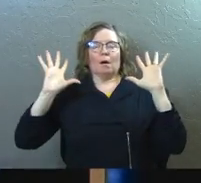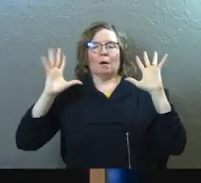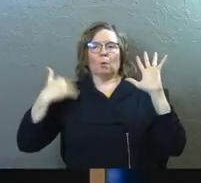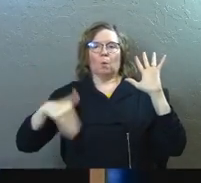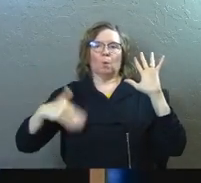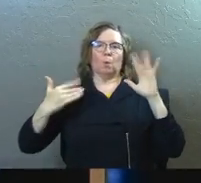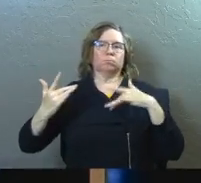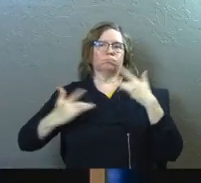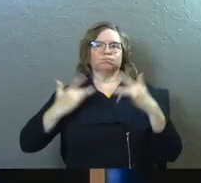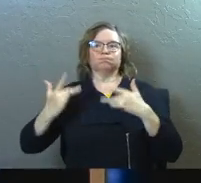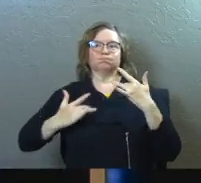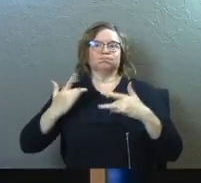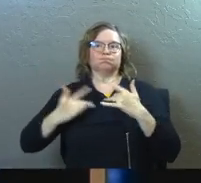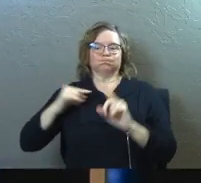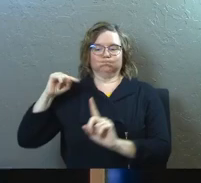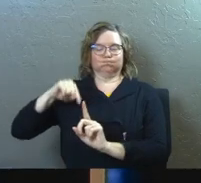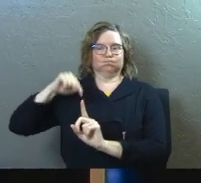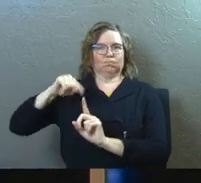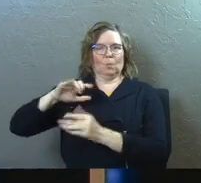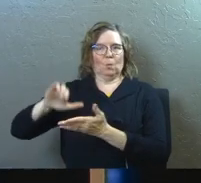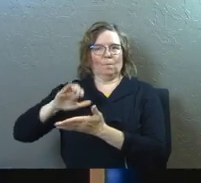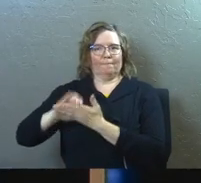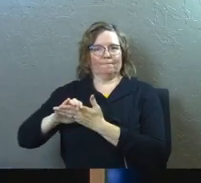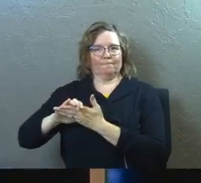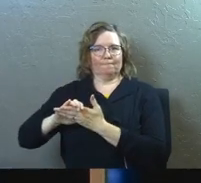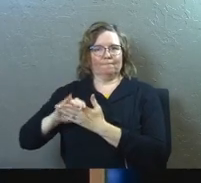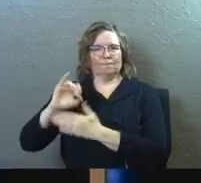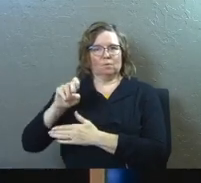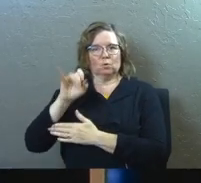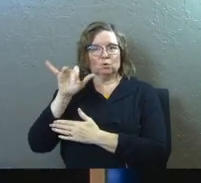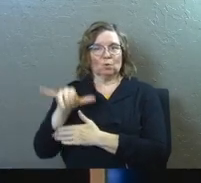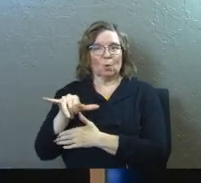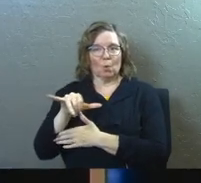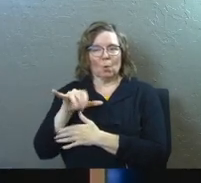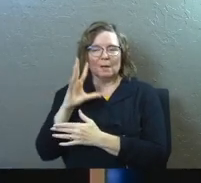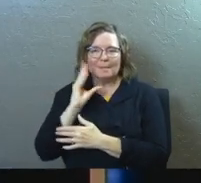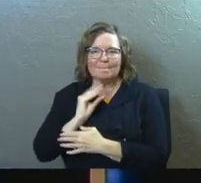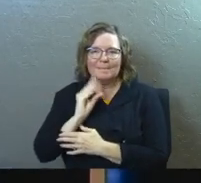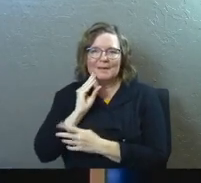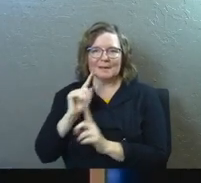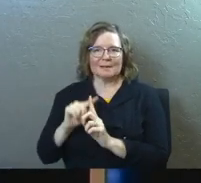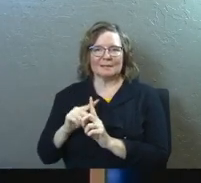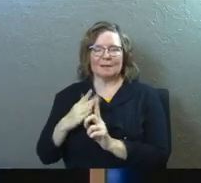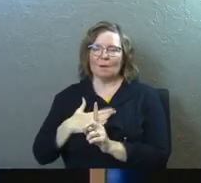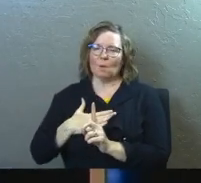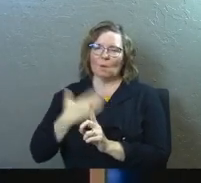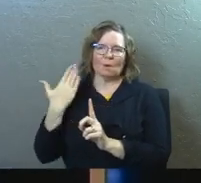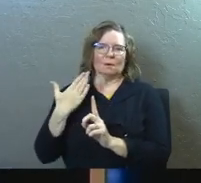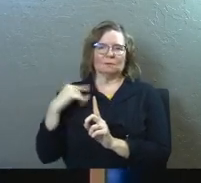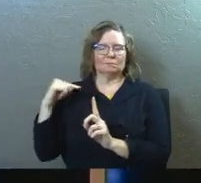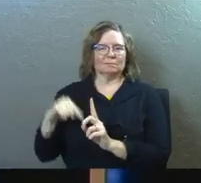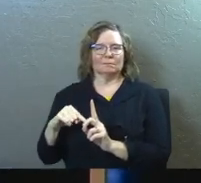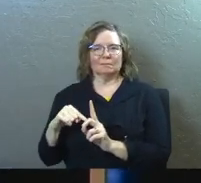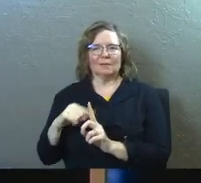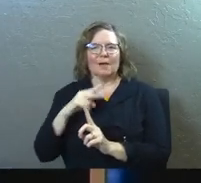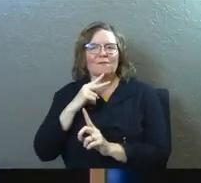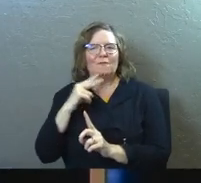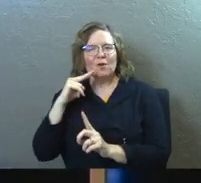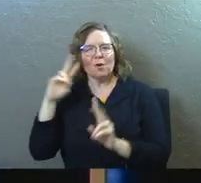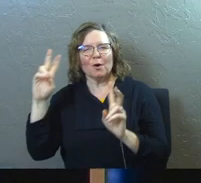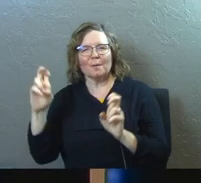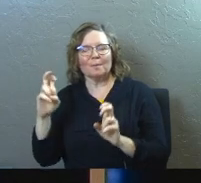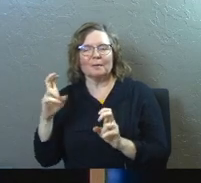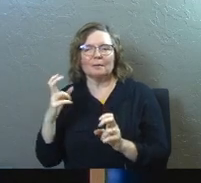about the wife of your youth. Joy up. Glad up. It's a verb. It's not